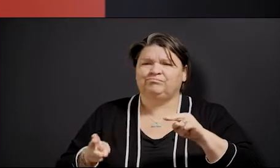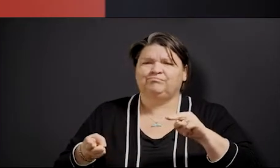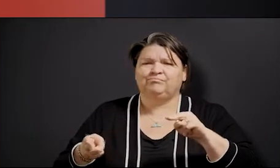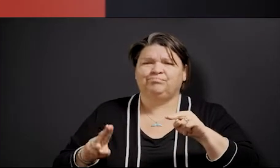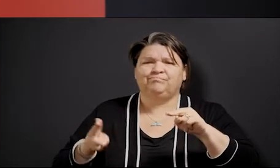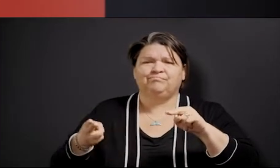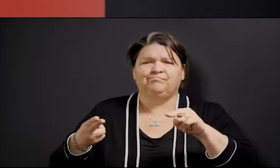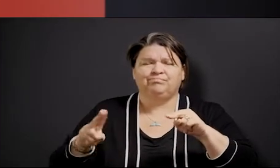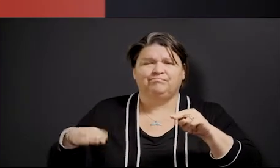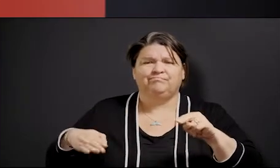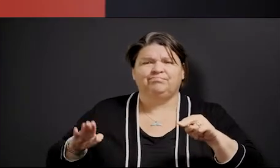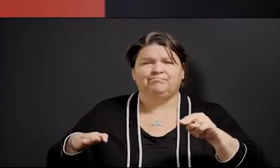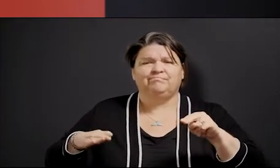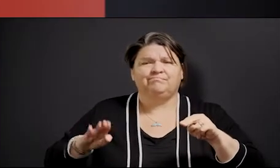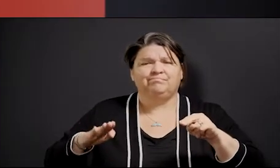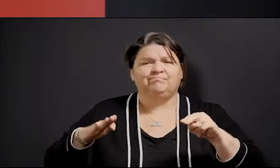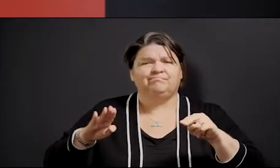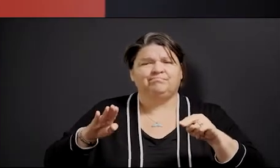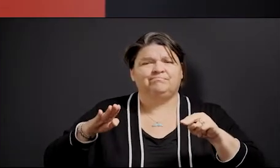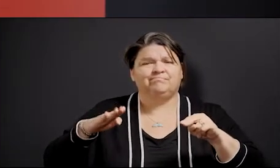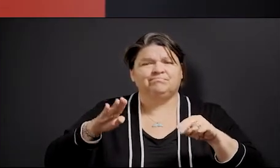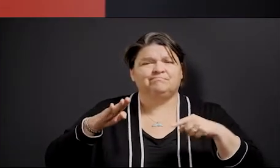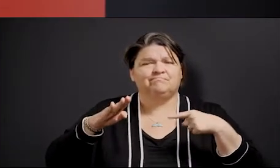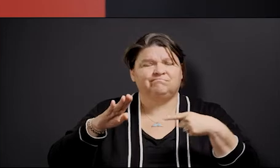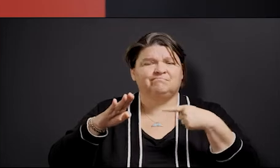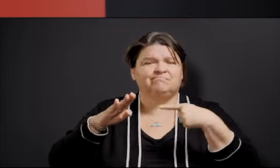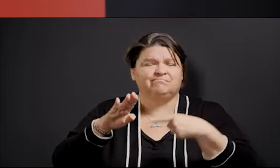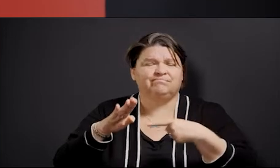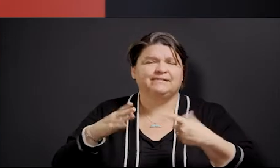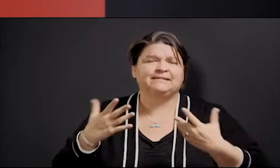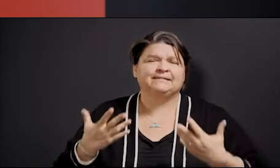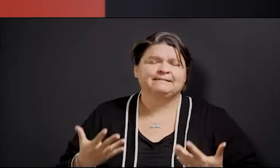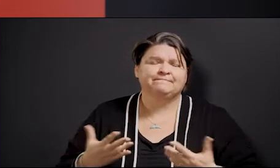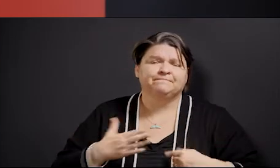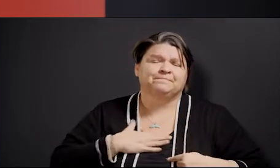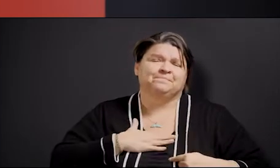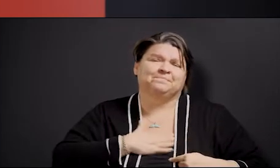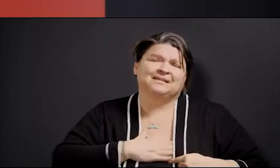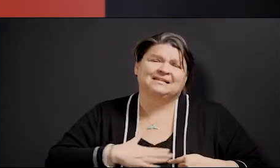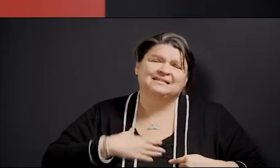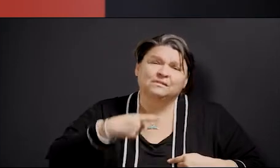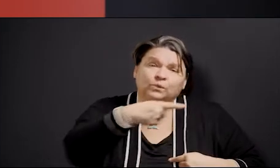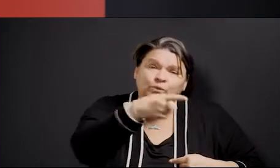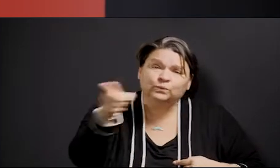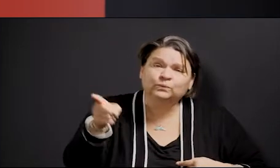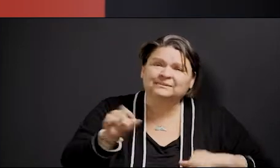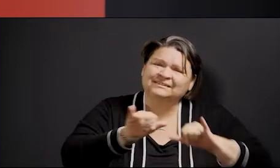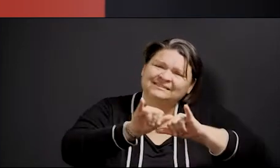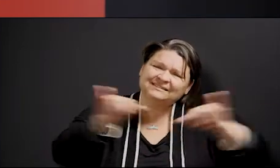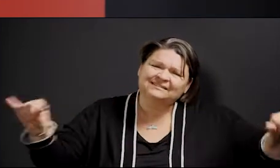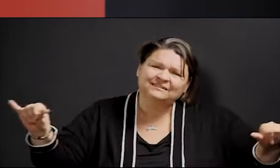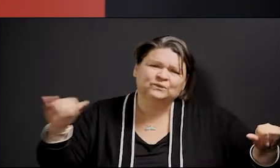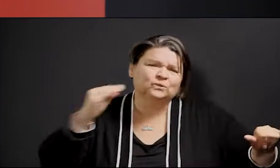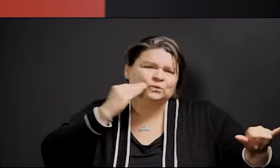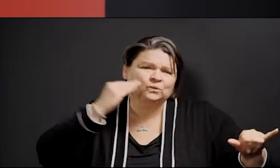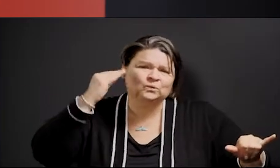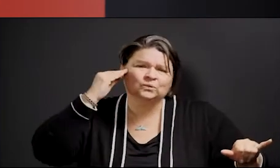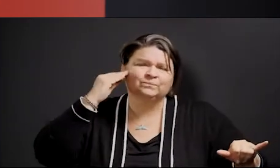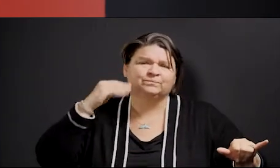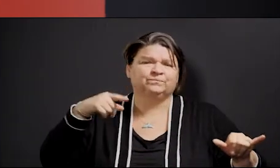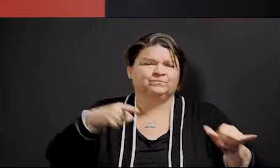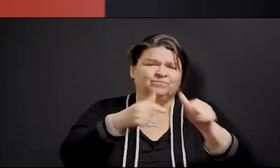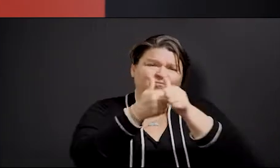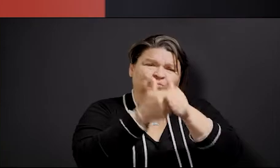importance of what you're doing by staying home and following CDC guidelines. I know it's frustrating. I know you're getting really